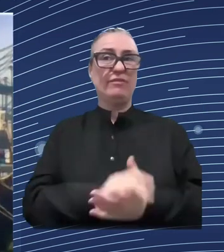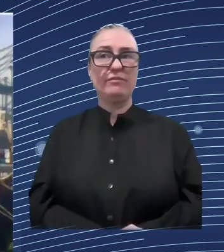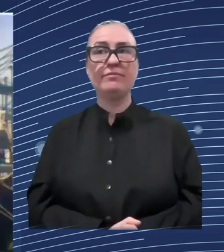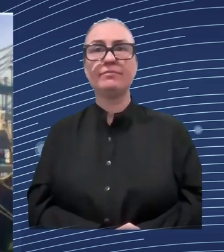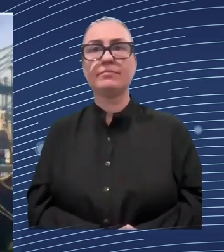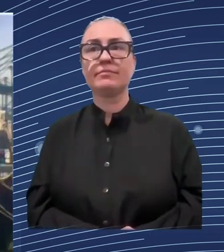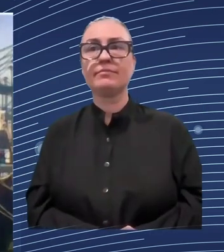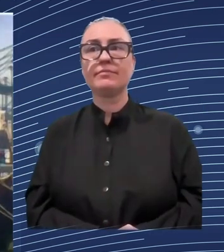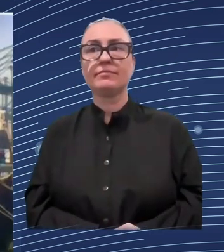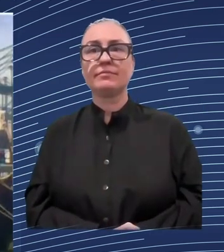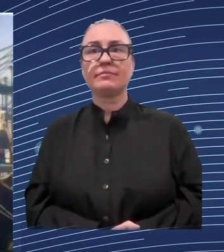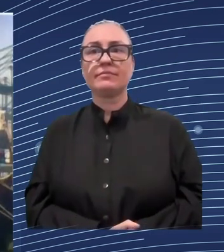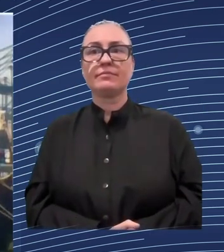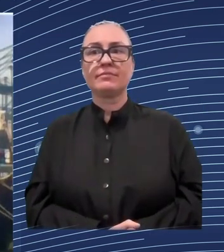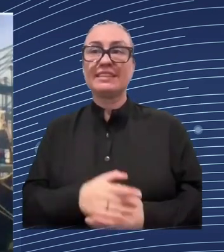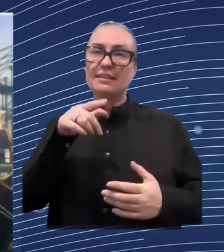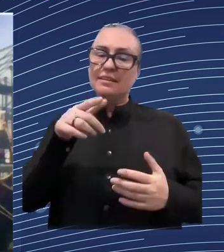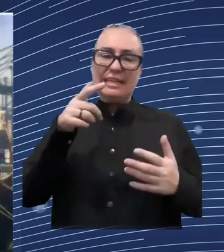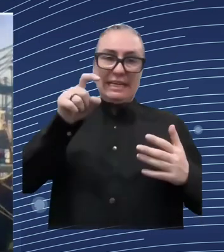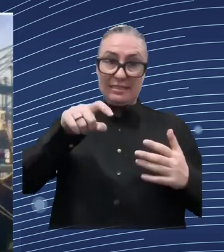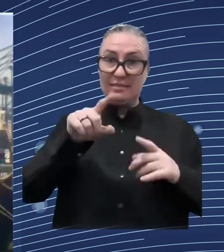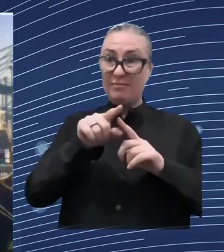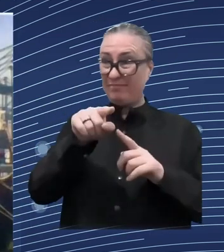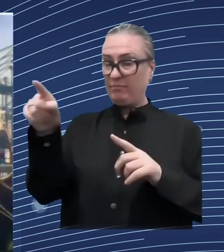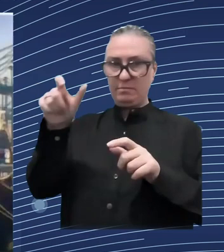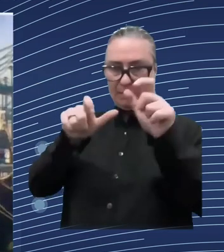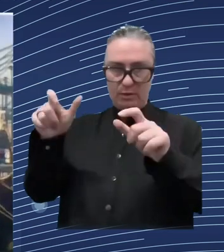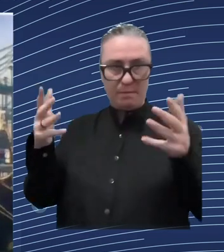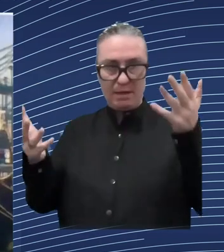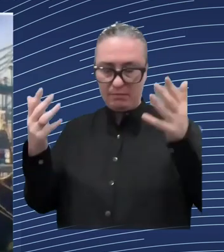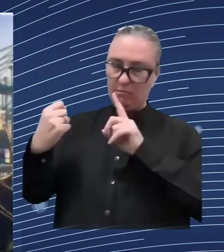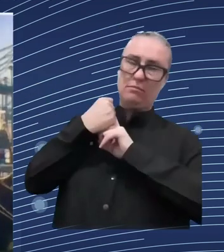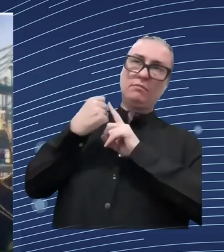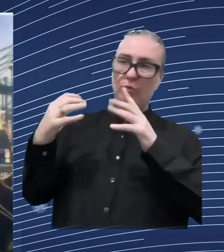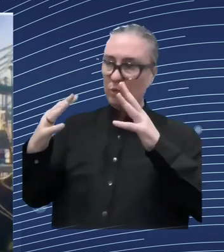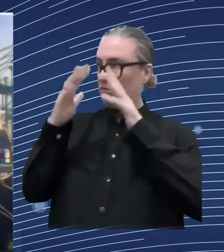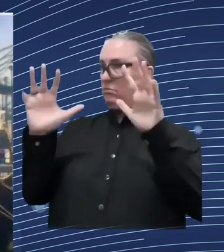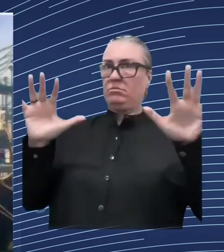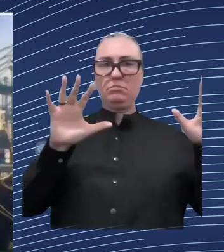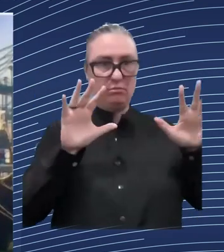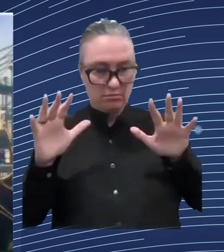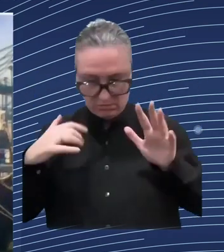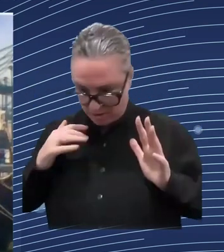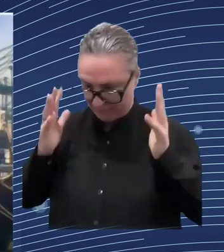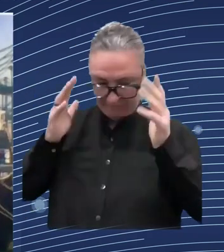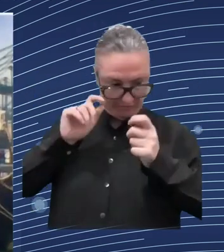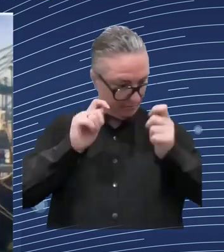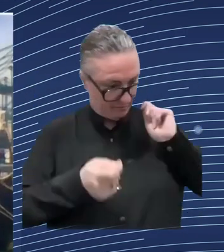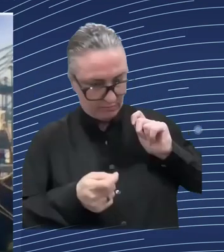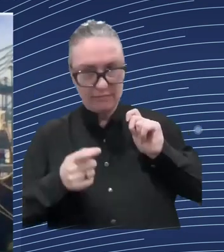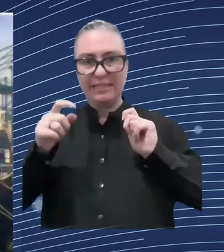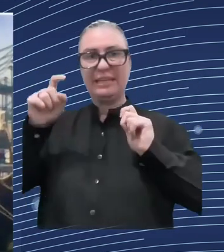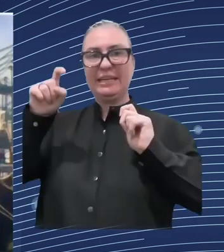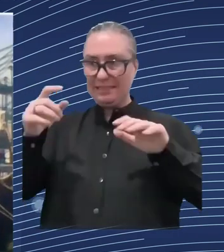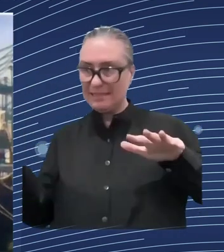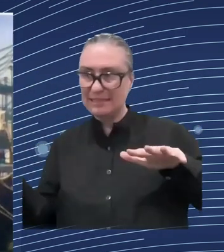talk for a very long time on these areas but just to to end on the digital so while they have already shown to be